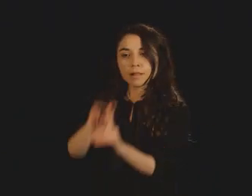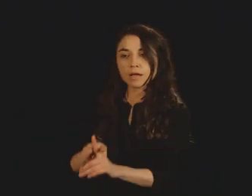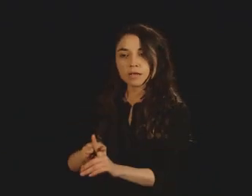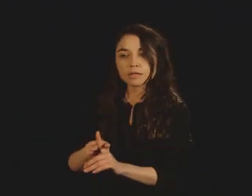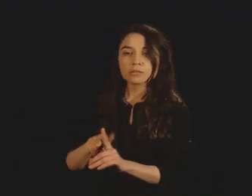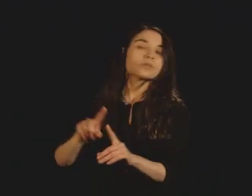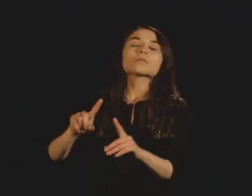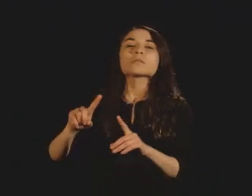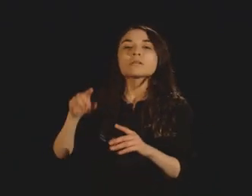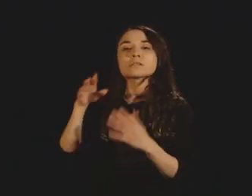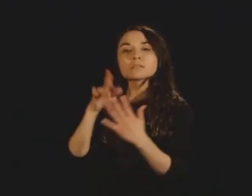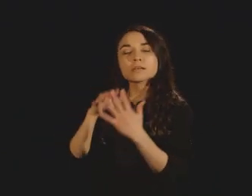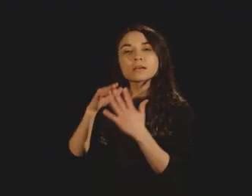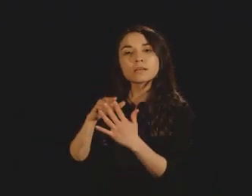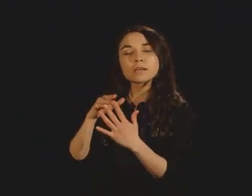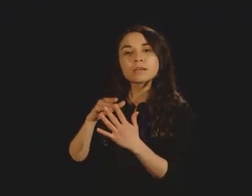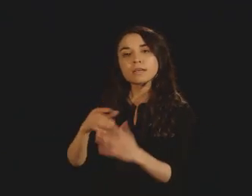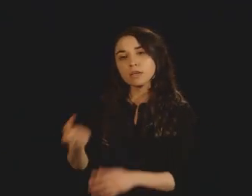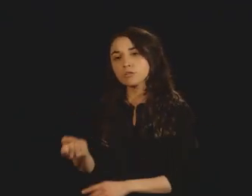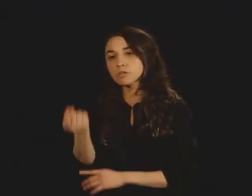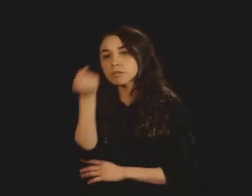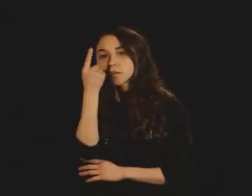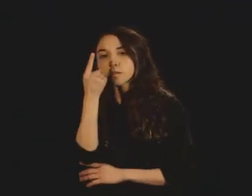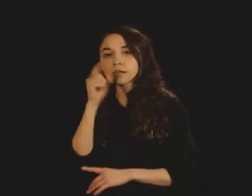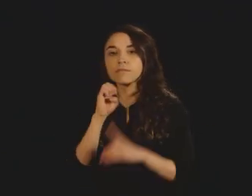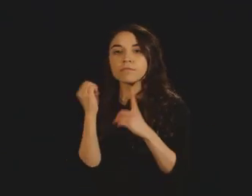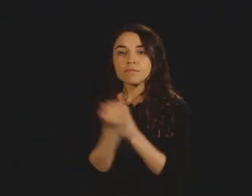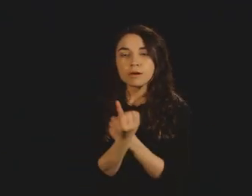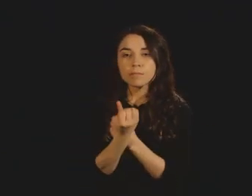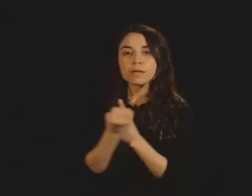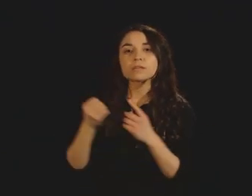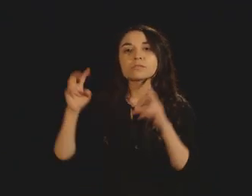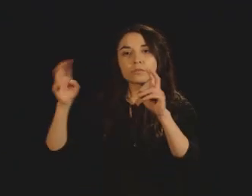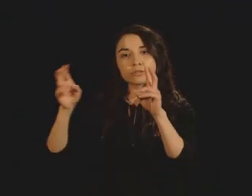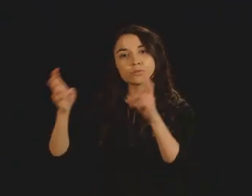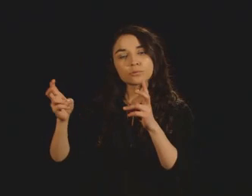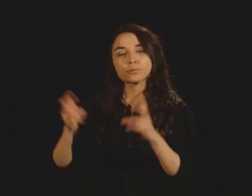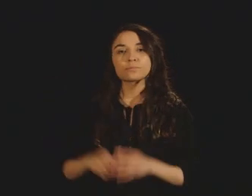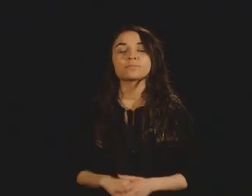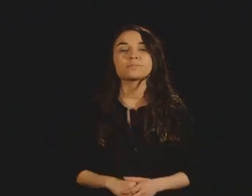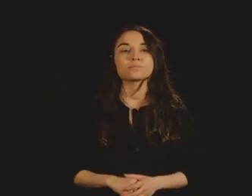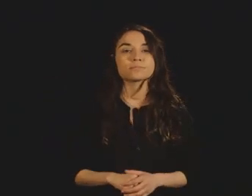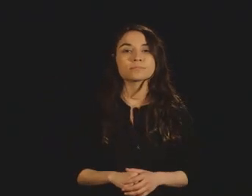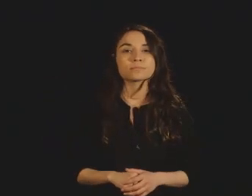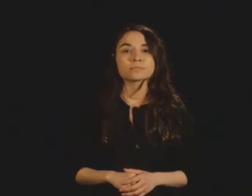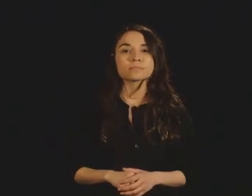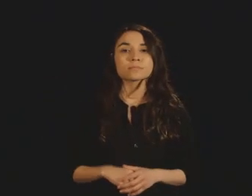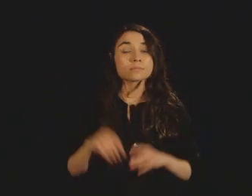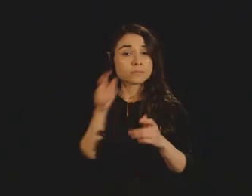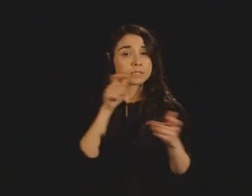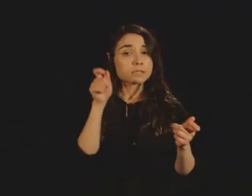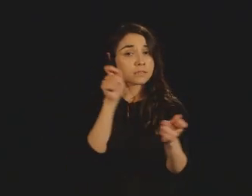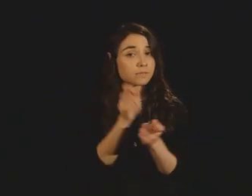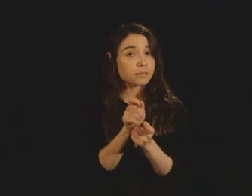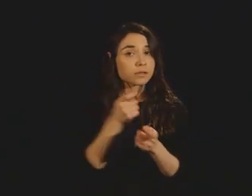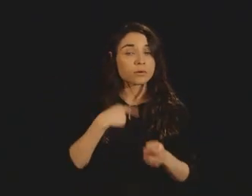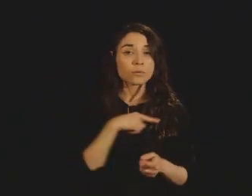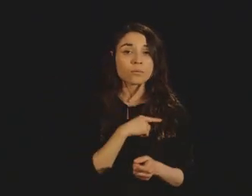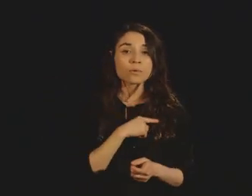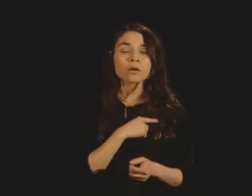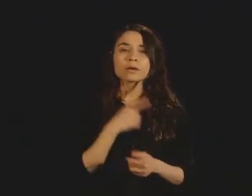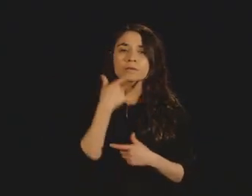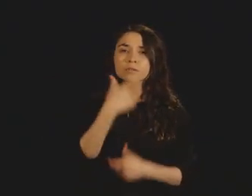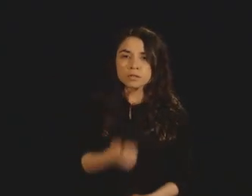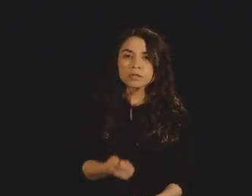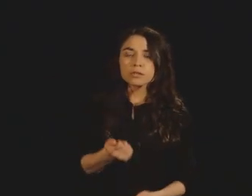to be able to understand environmental issues. So in particular, we're very interested in understanding what happens